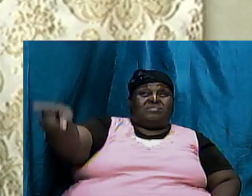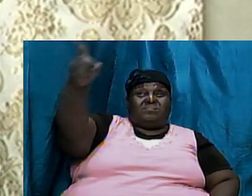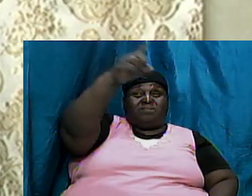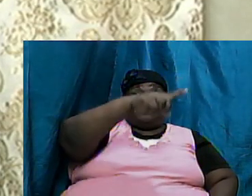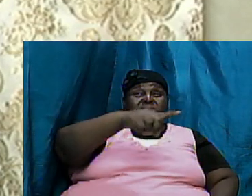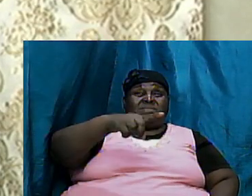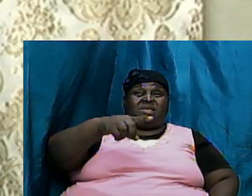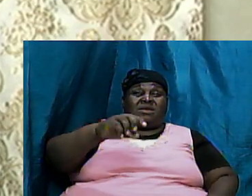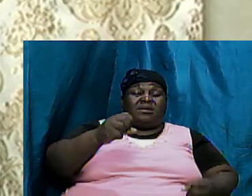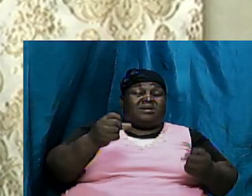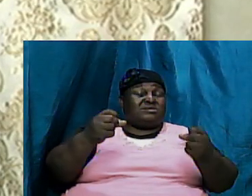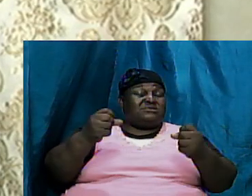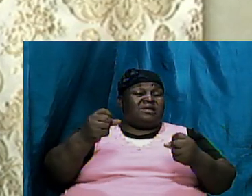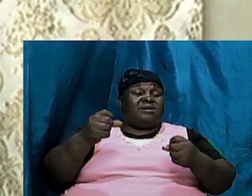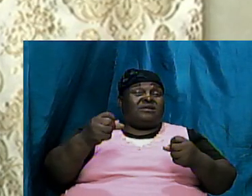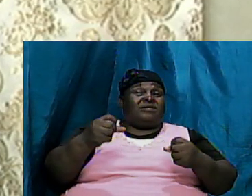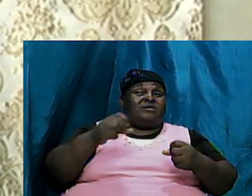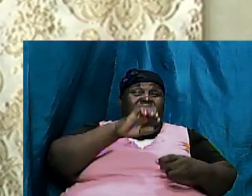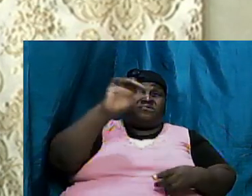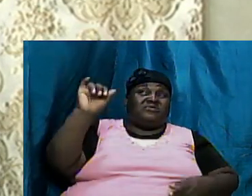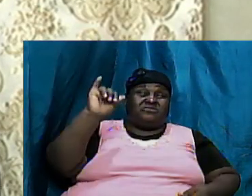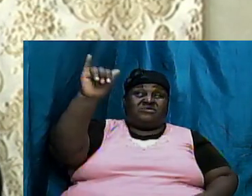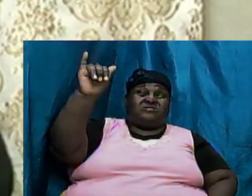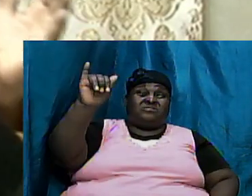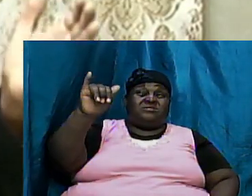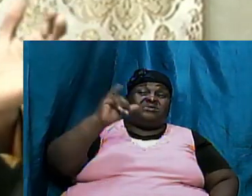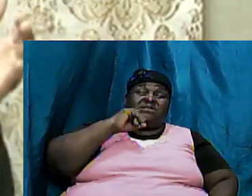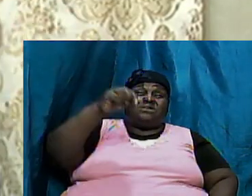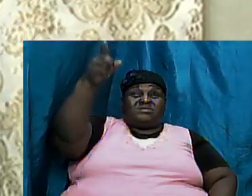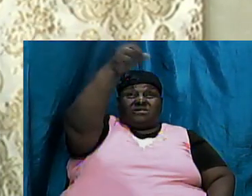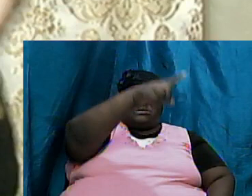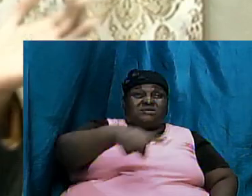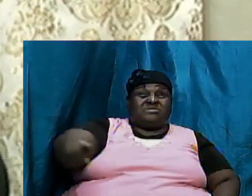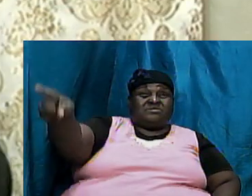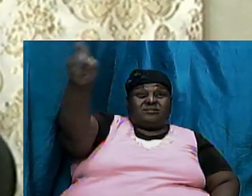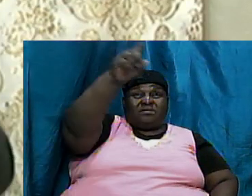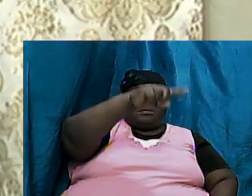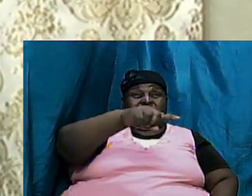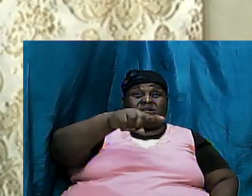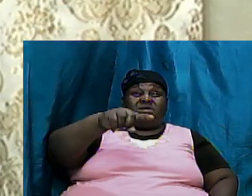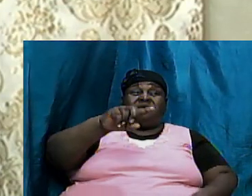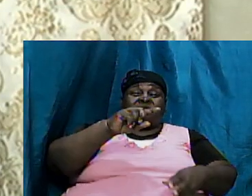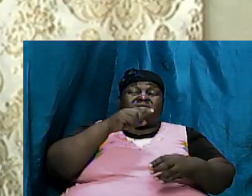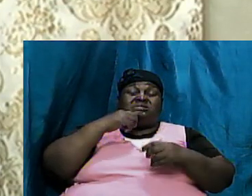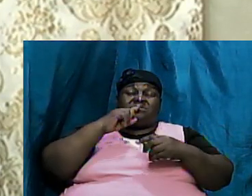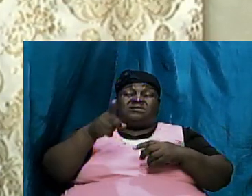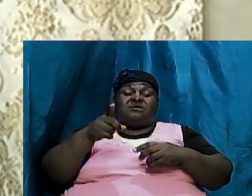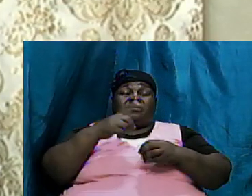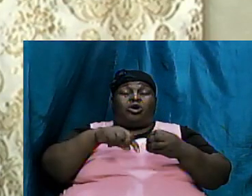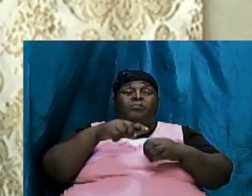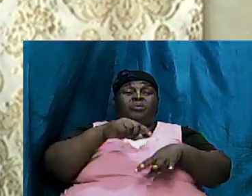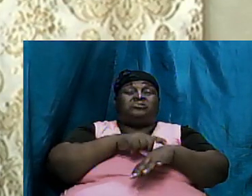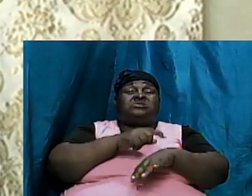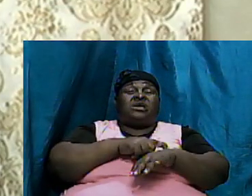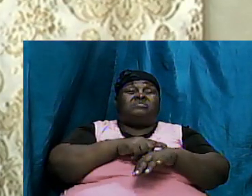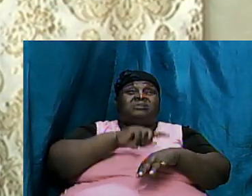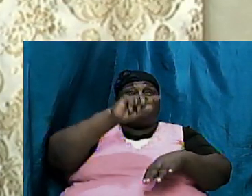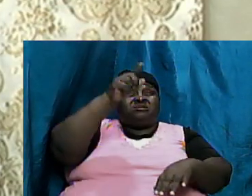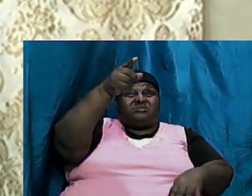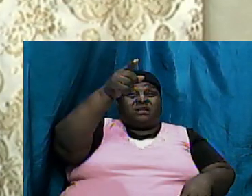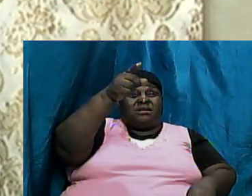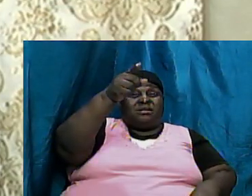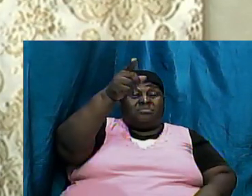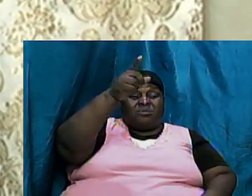of eternity is a circle if you talk about time and infinity you start at a place and you go on and